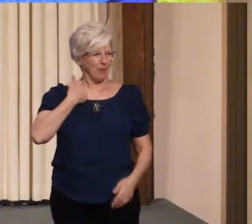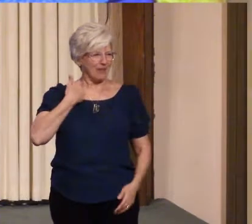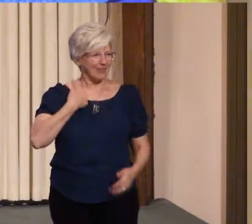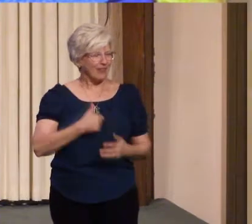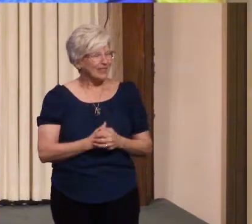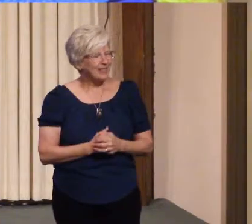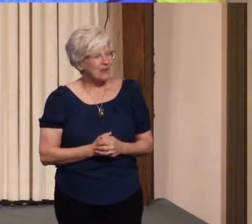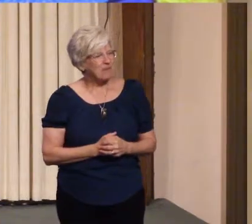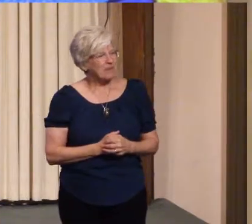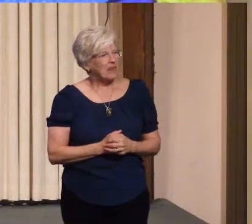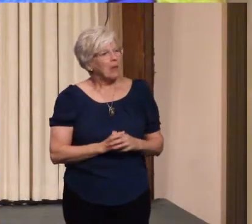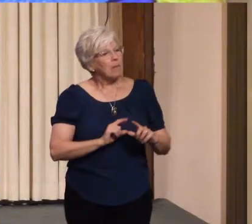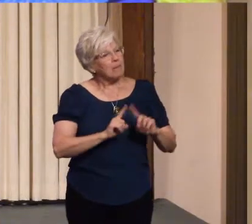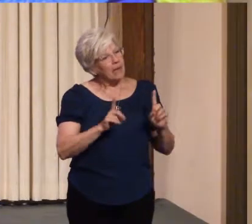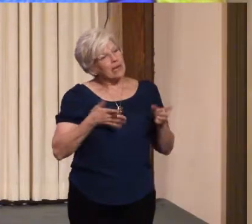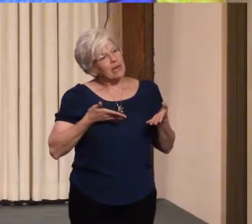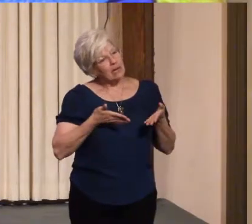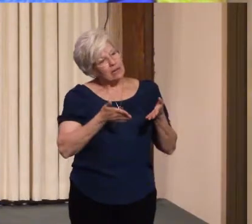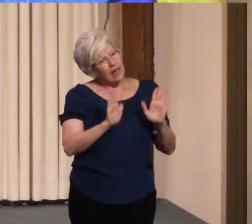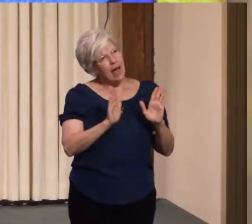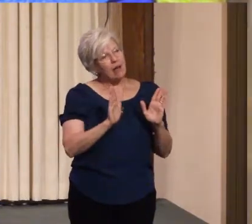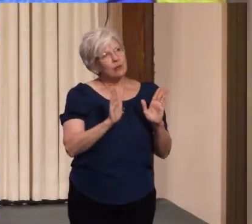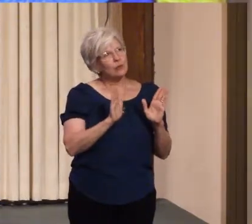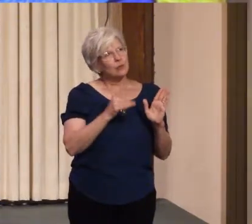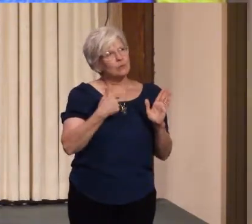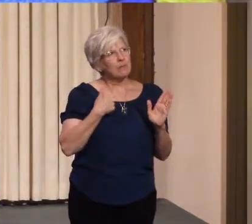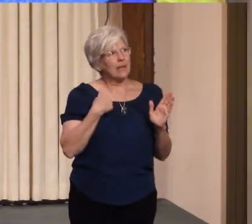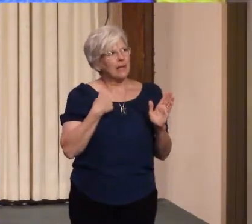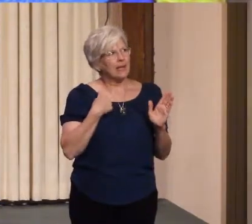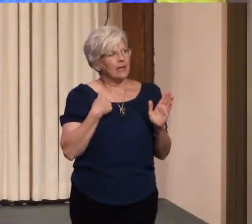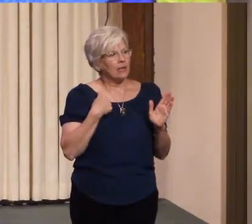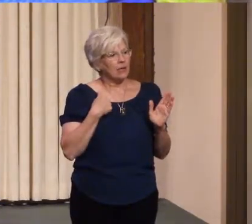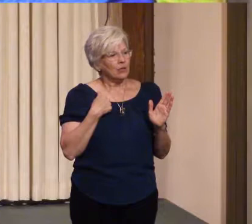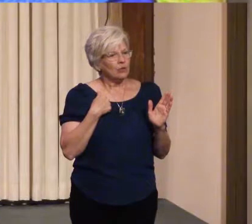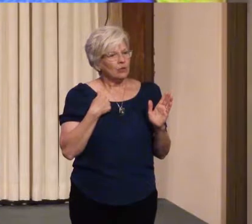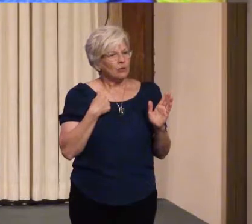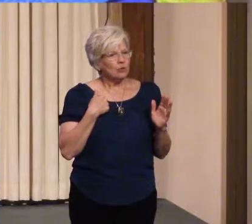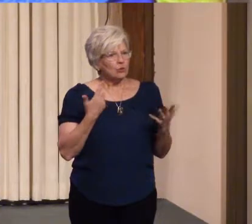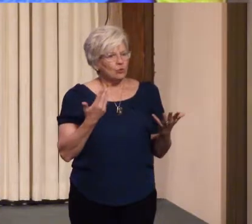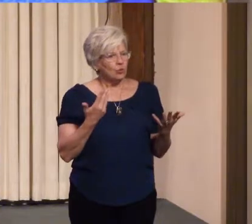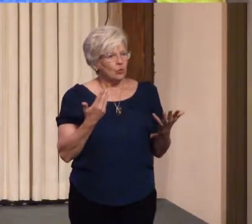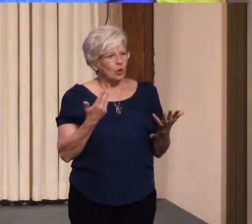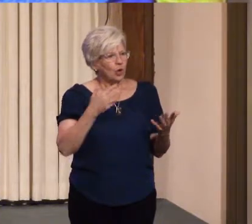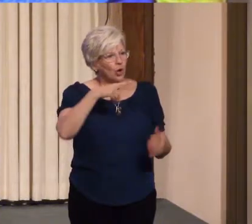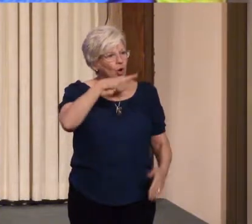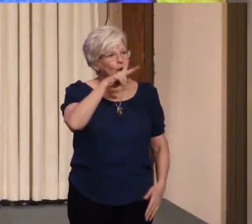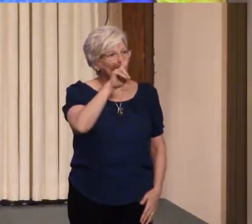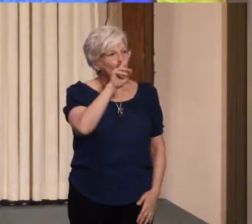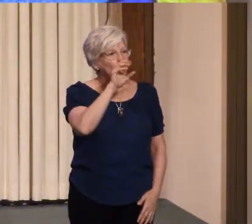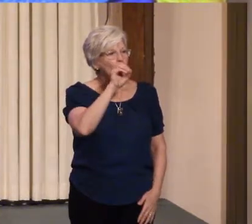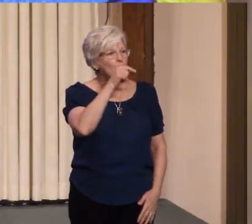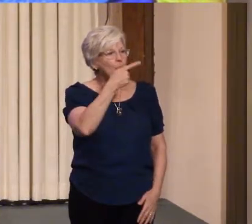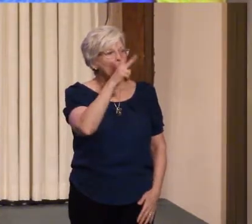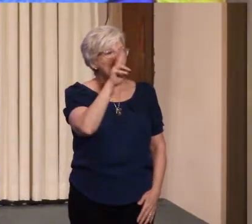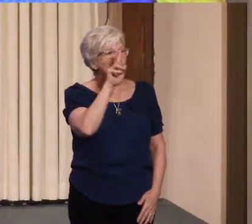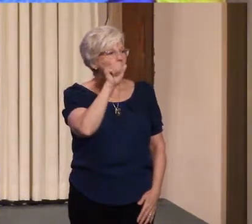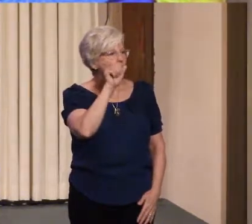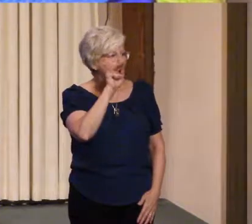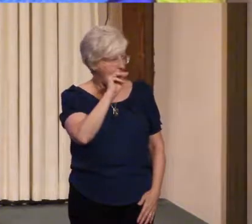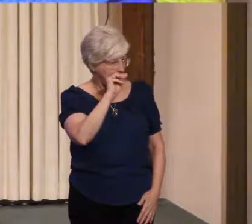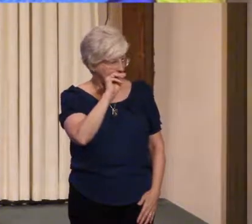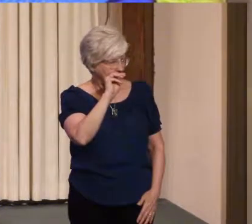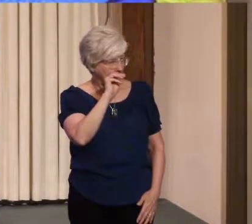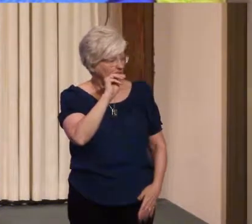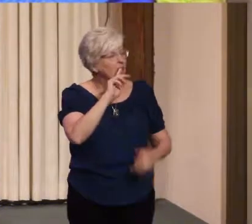But what it allows me to do is to program particular meditative